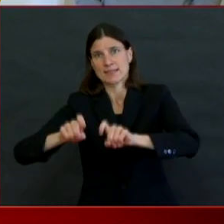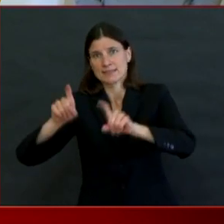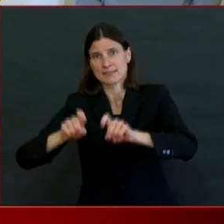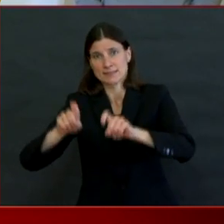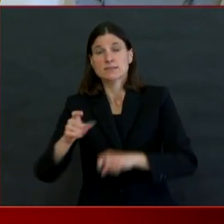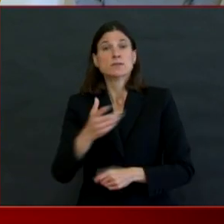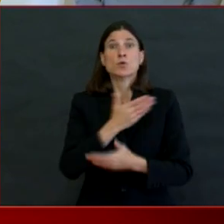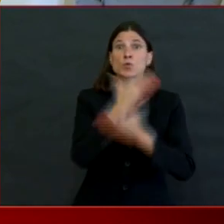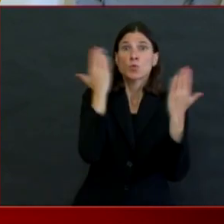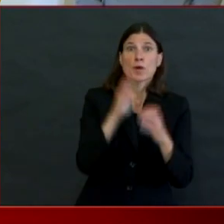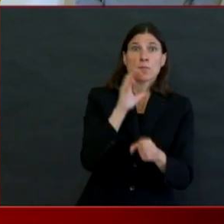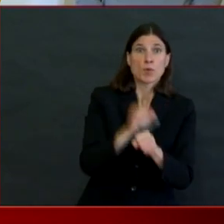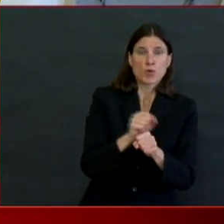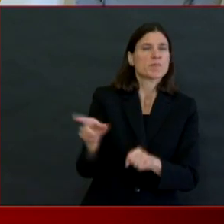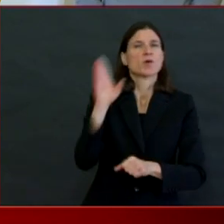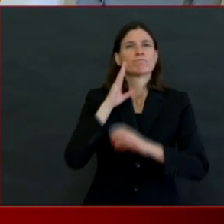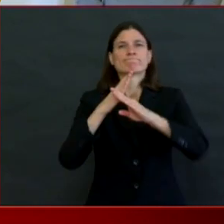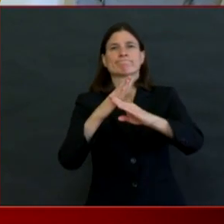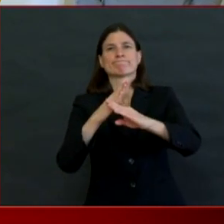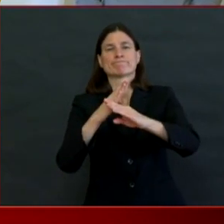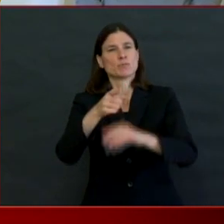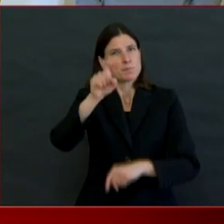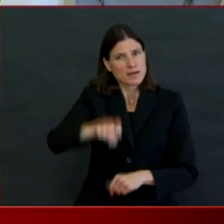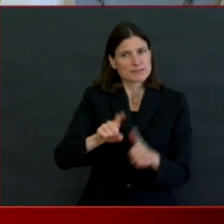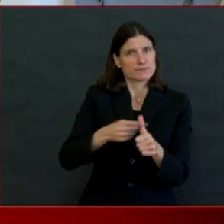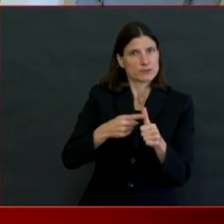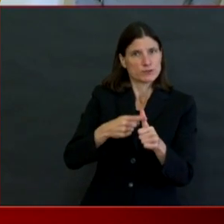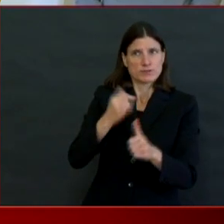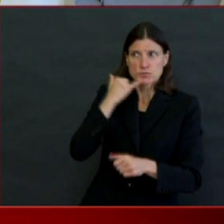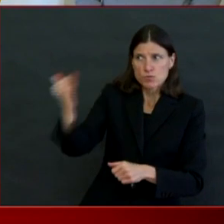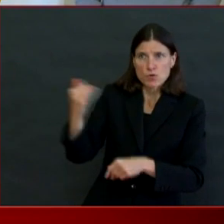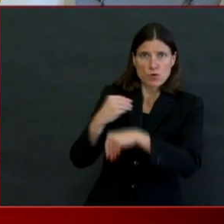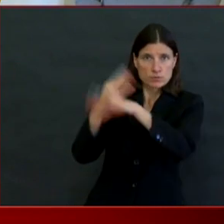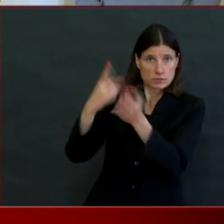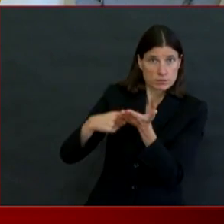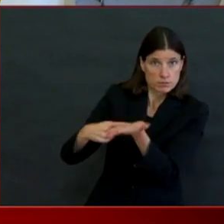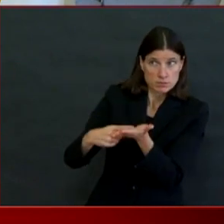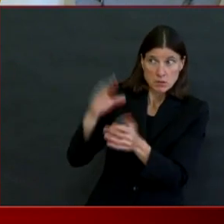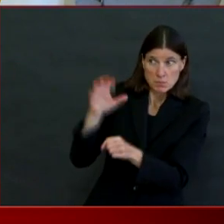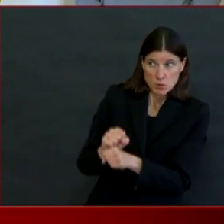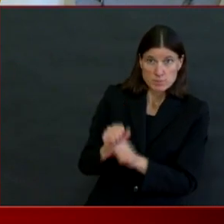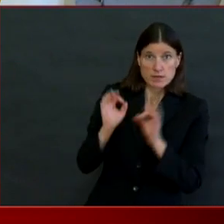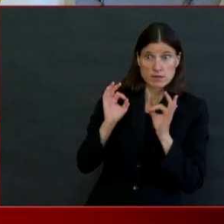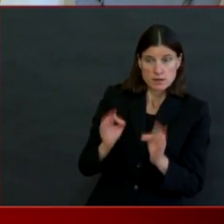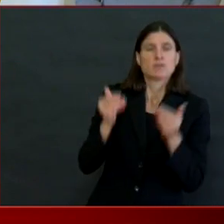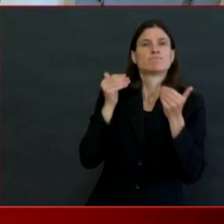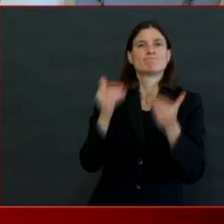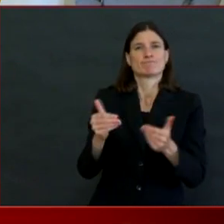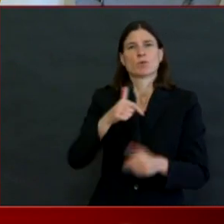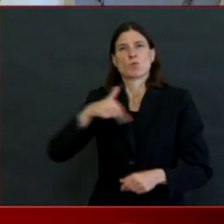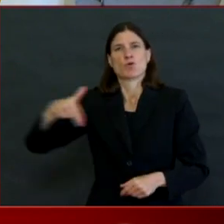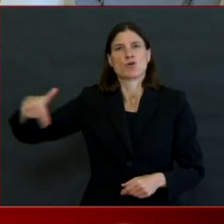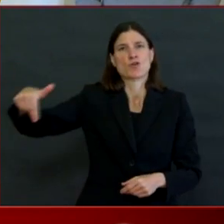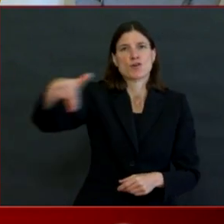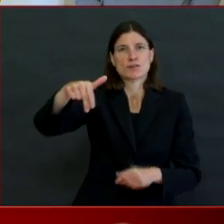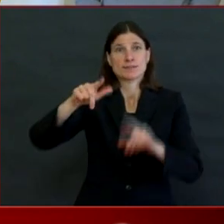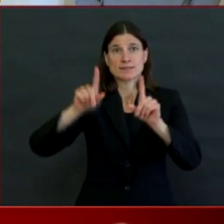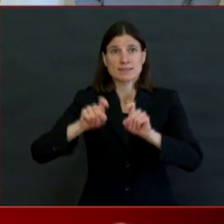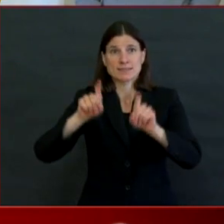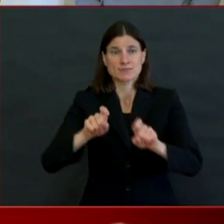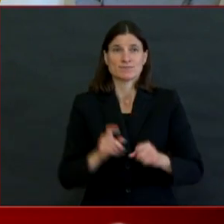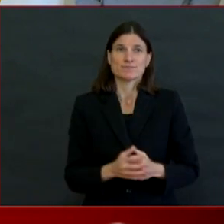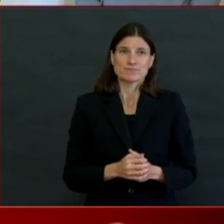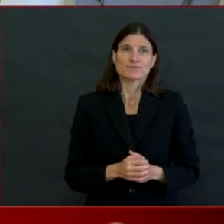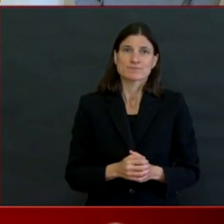The full list of health care clinics in Rhode Island is available on the Department of Health's website